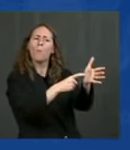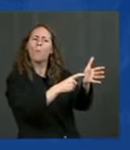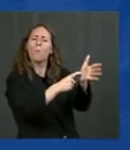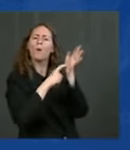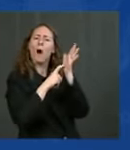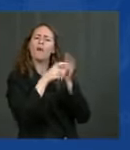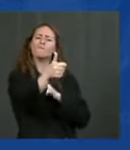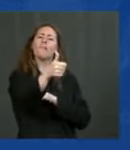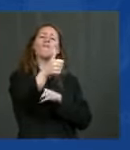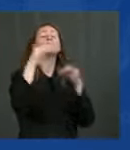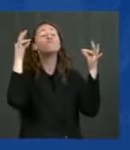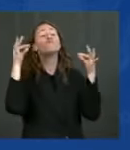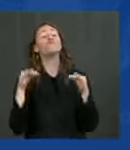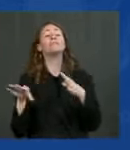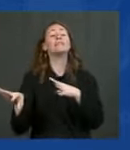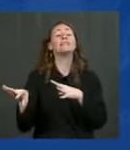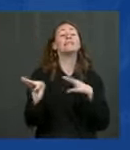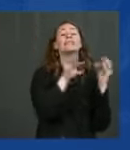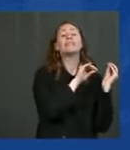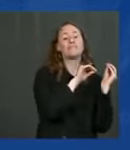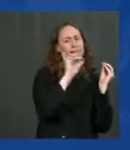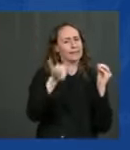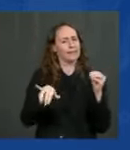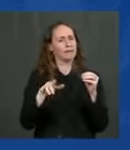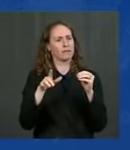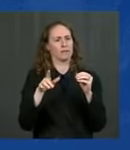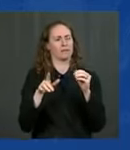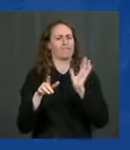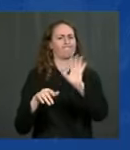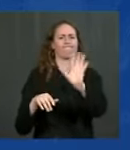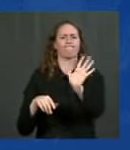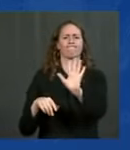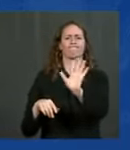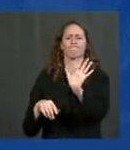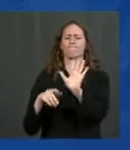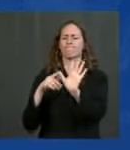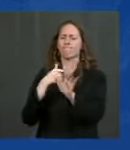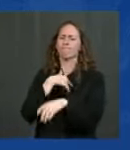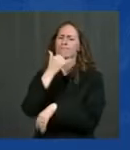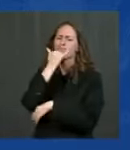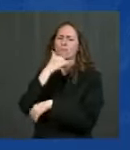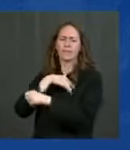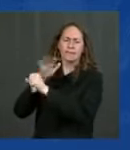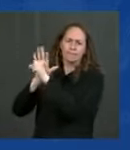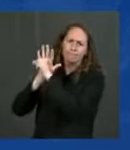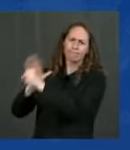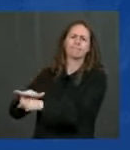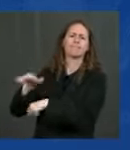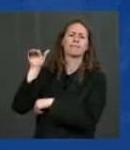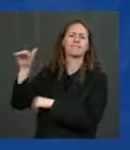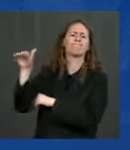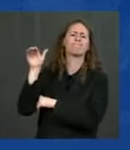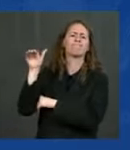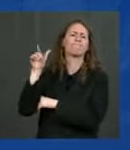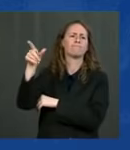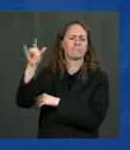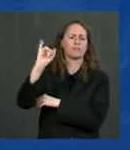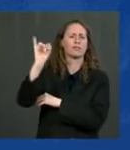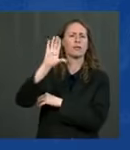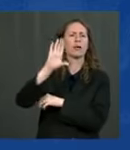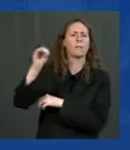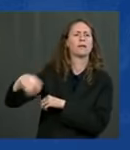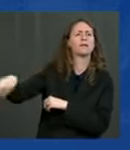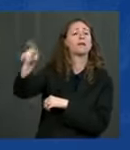well we're putting as much pressure as we can we know all the parishes that issued strong voluntary evacuation orders first